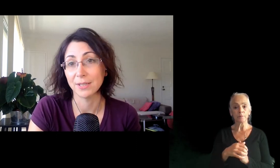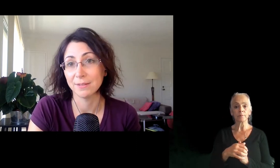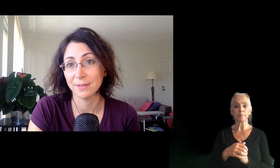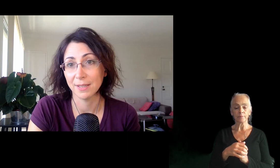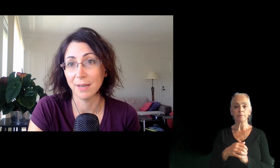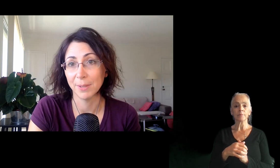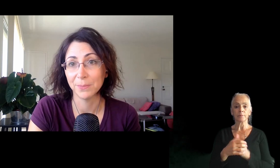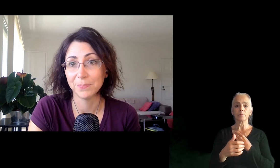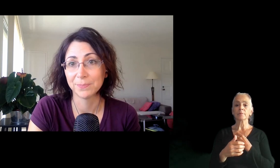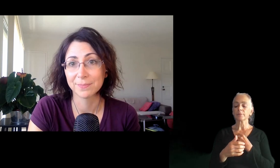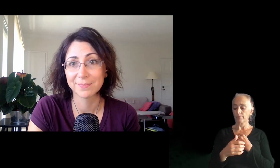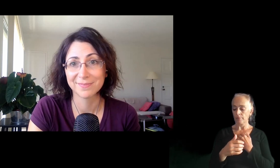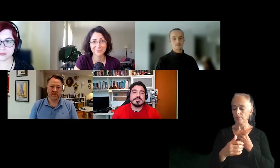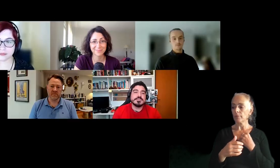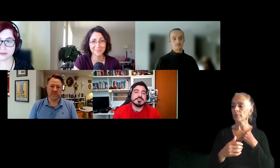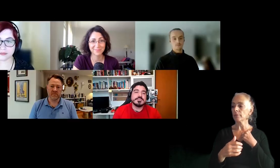so that, that can happen.